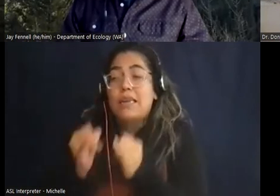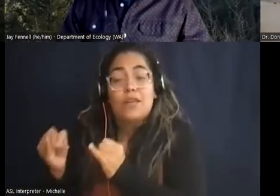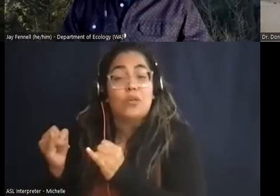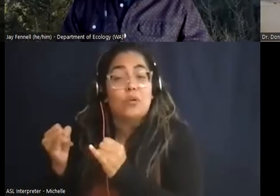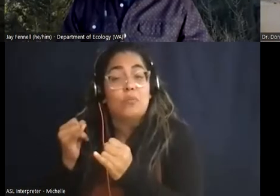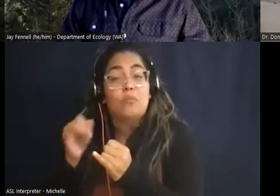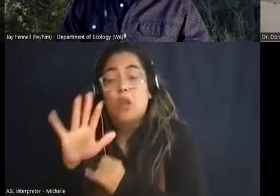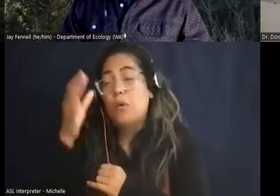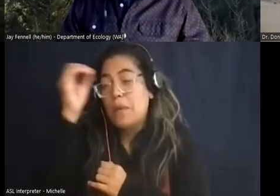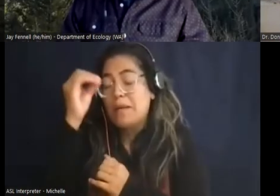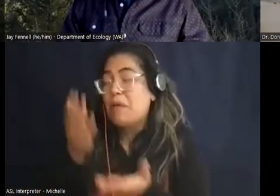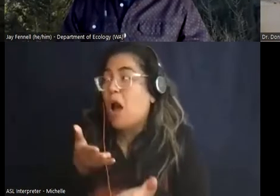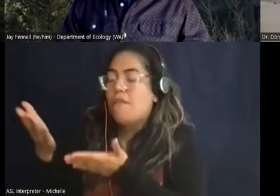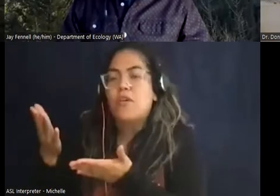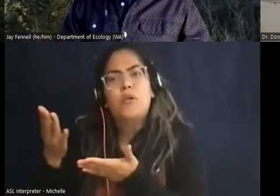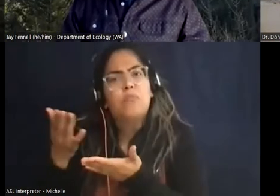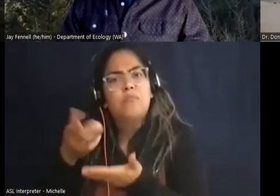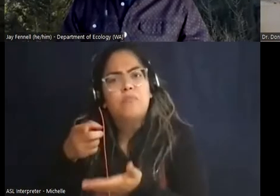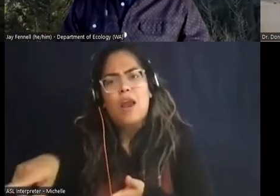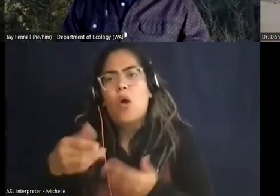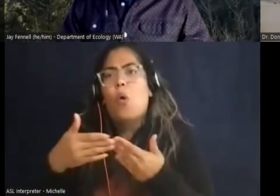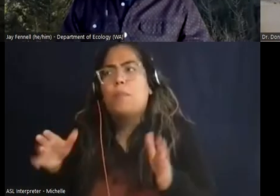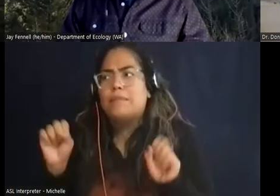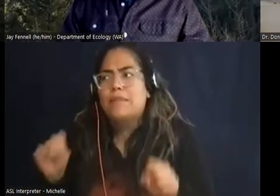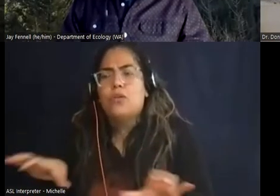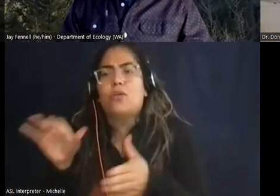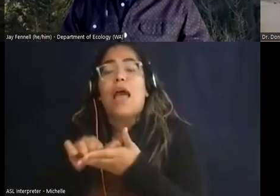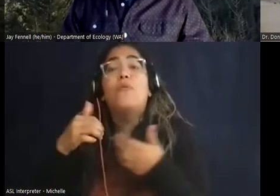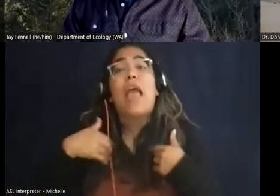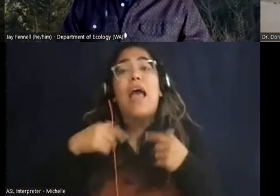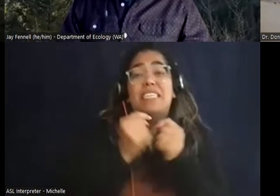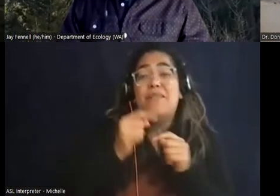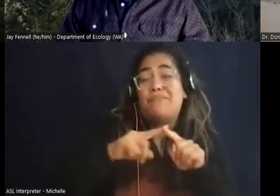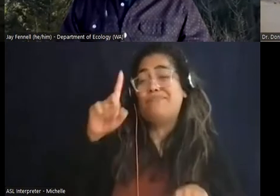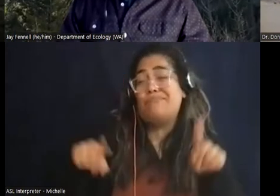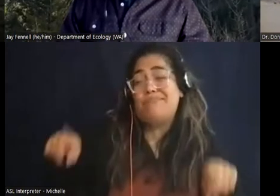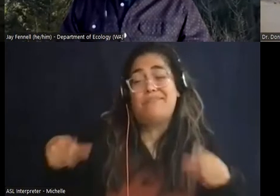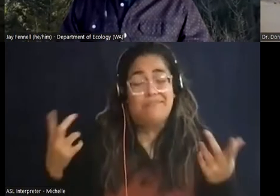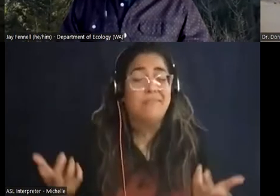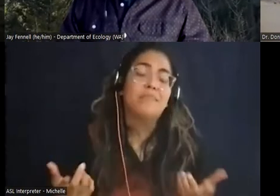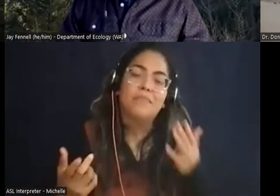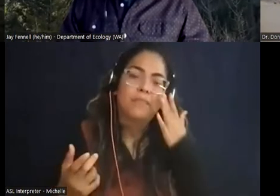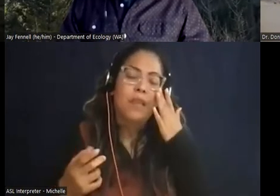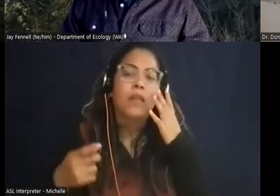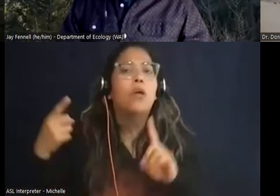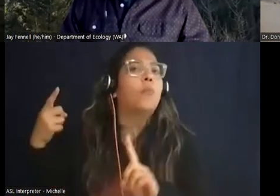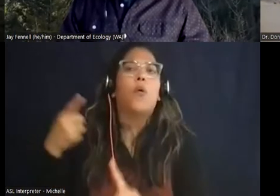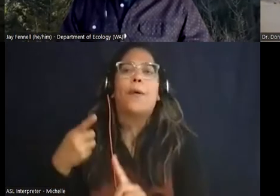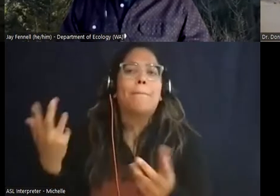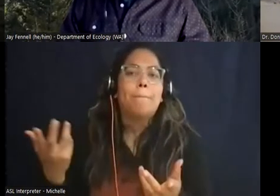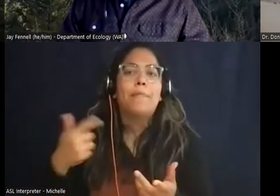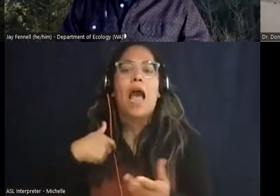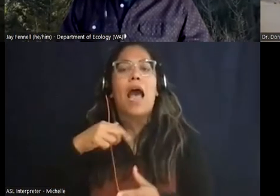um small group we have lots of different teams doing various things and so the key for me is to be